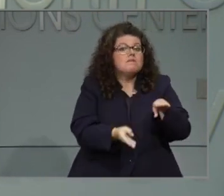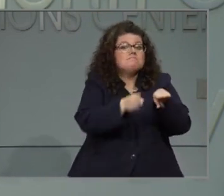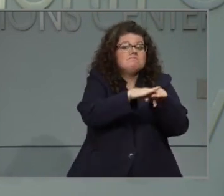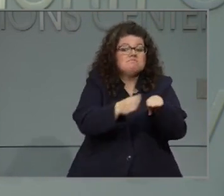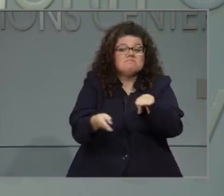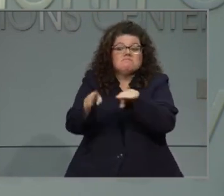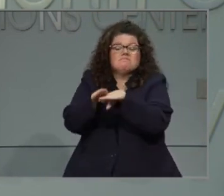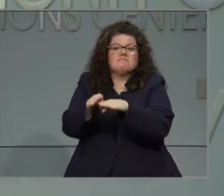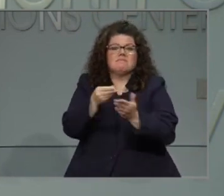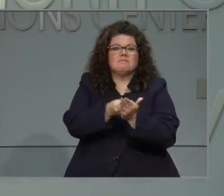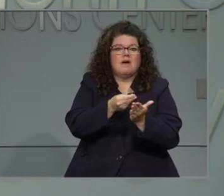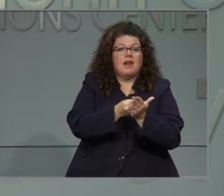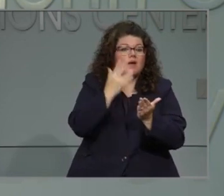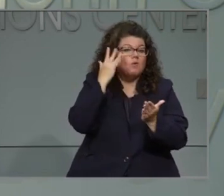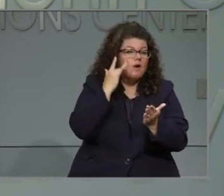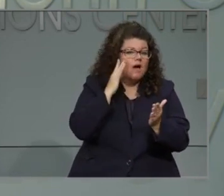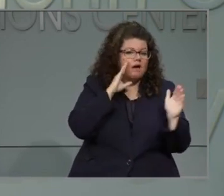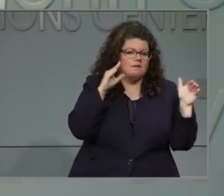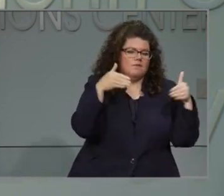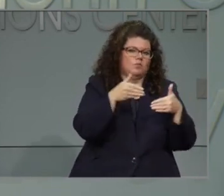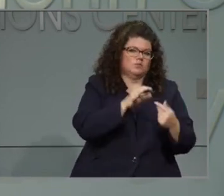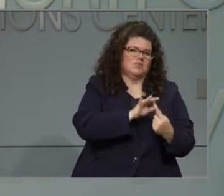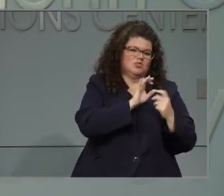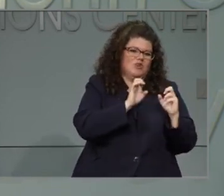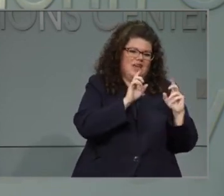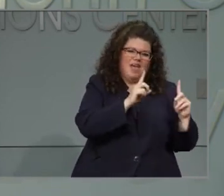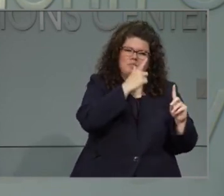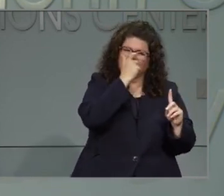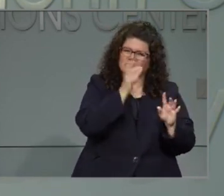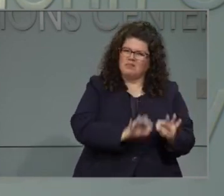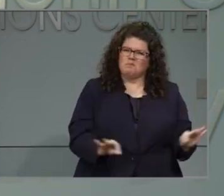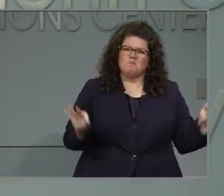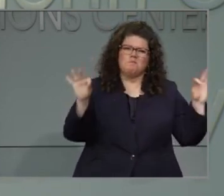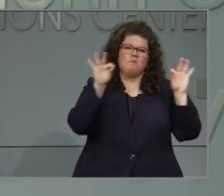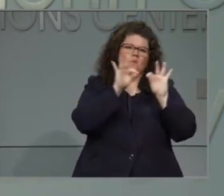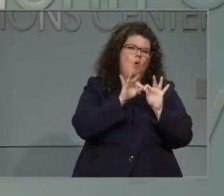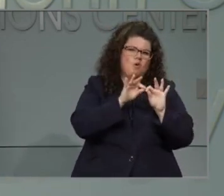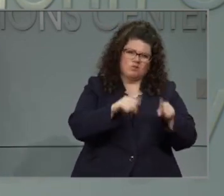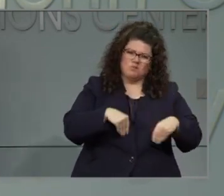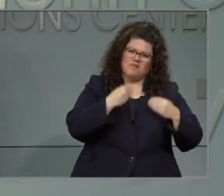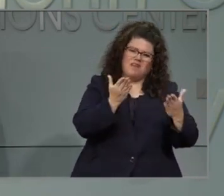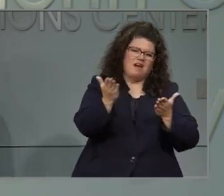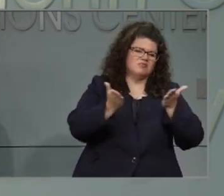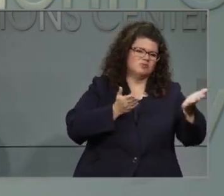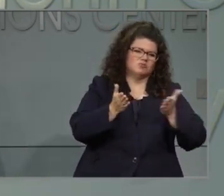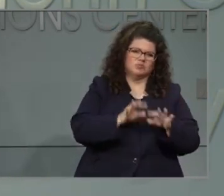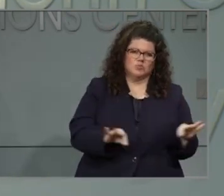issue because we know how important and personal that it can be. Dr. Cohen, would you want to...